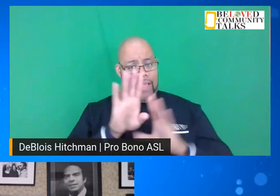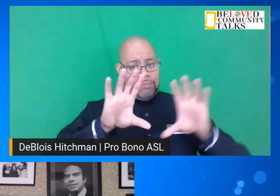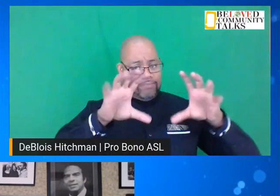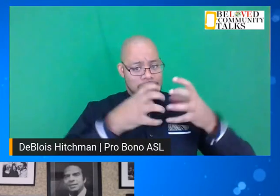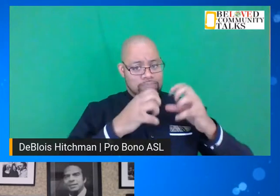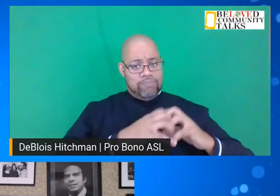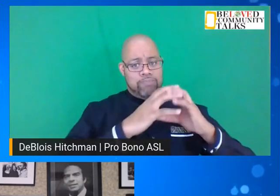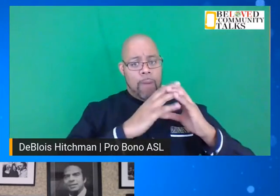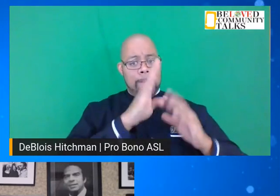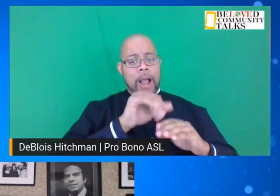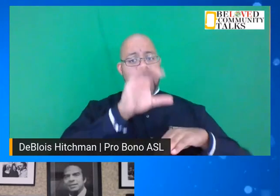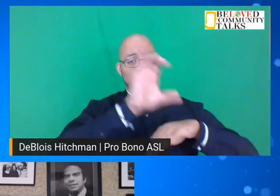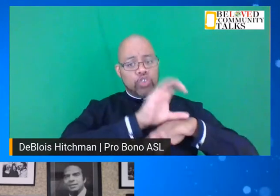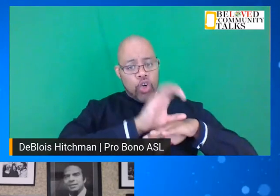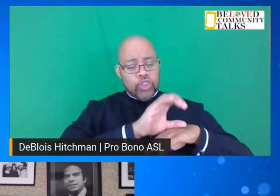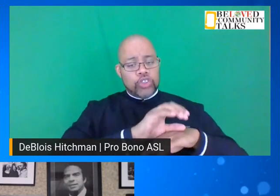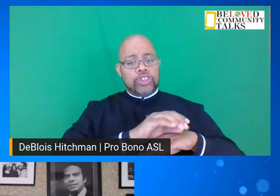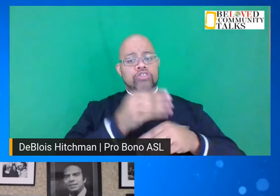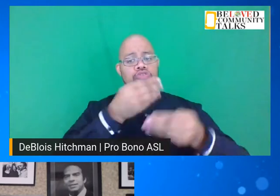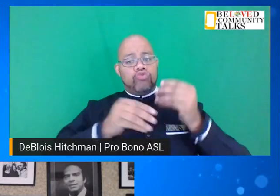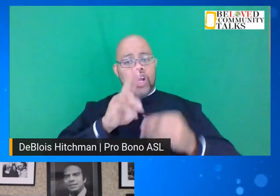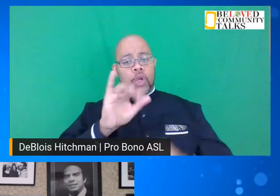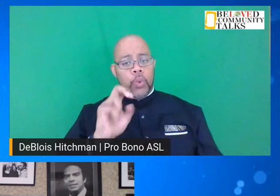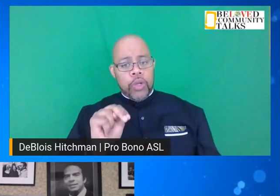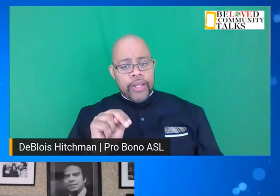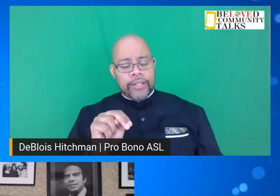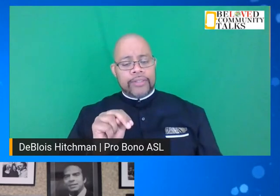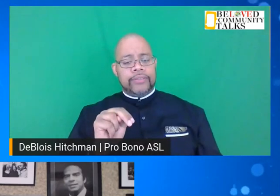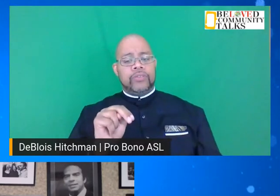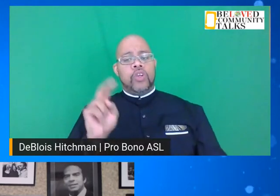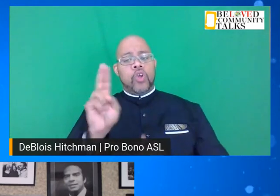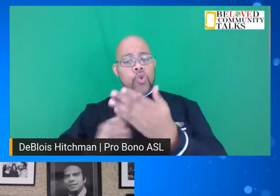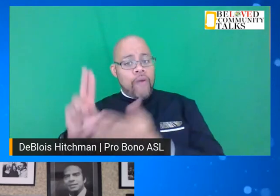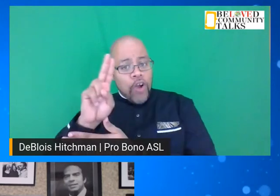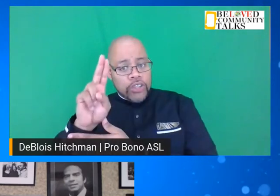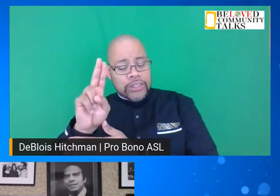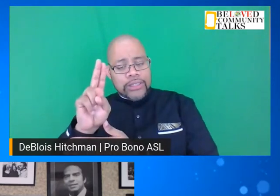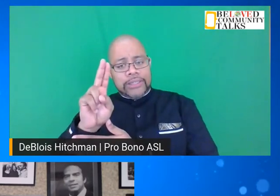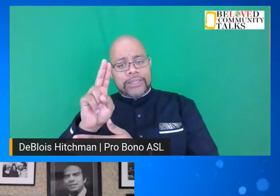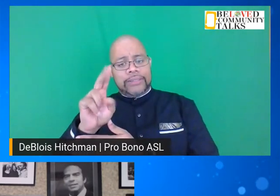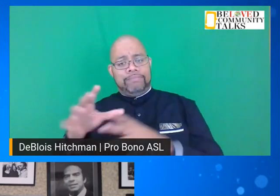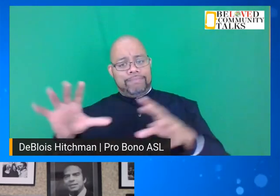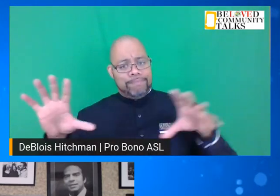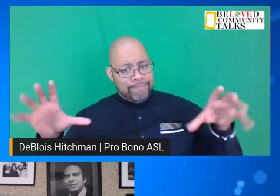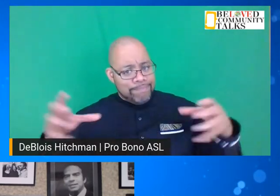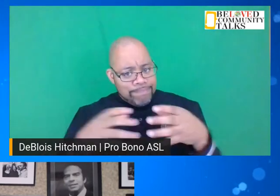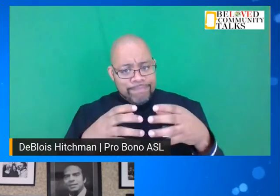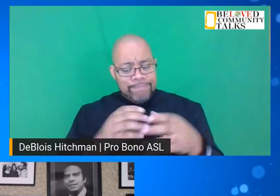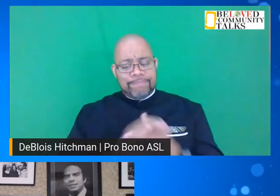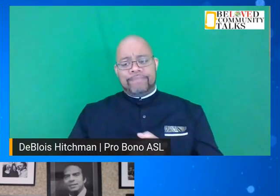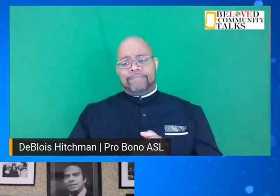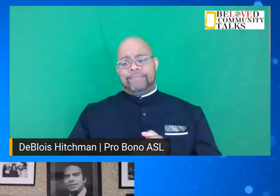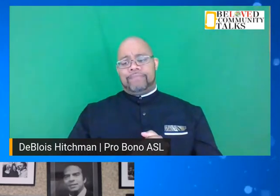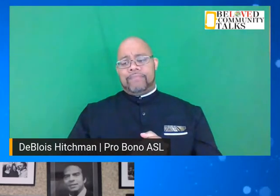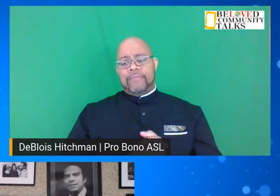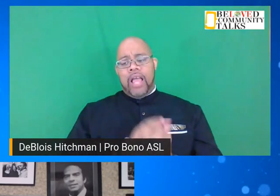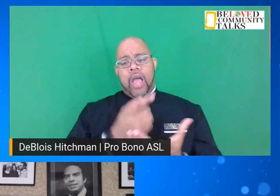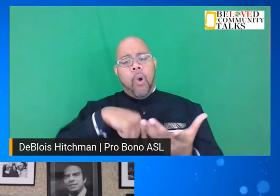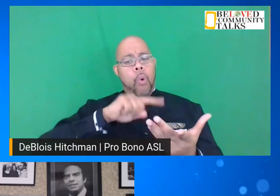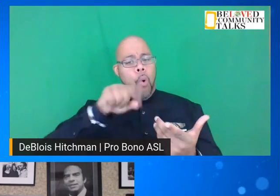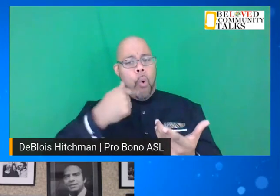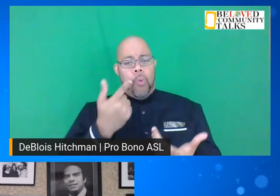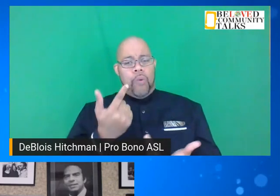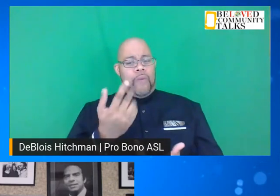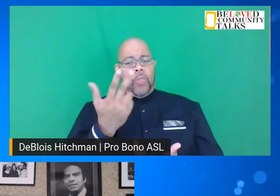by the churches, the trade union movements, the universities. And we're only